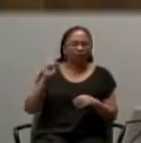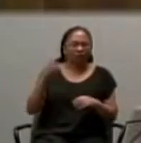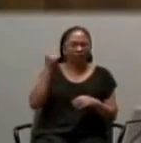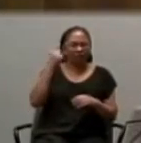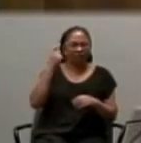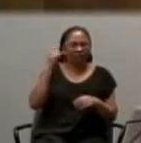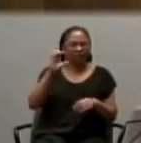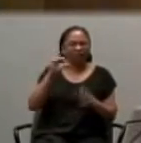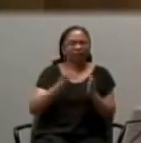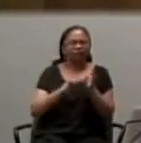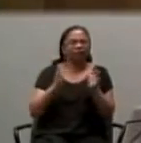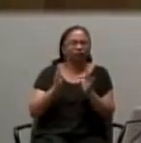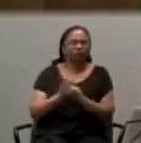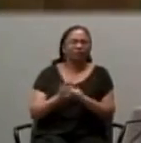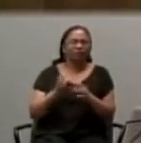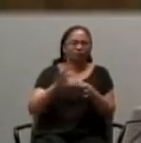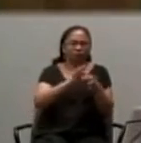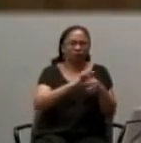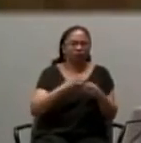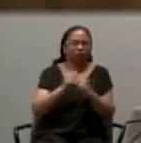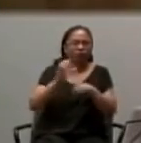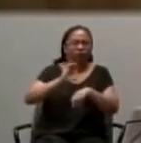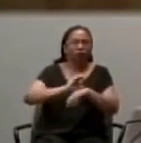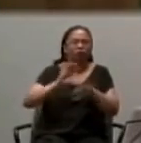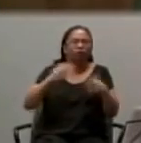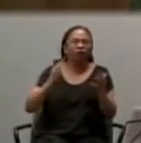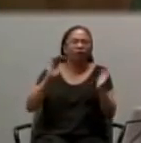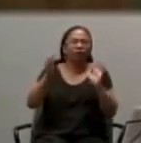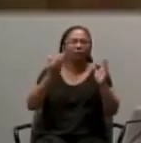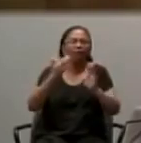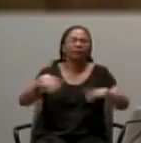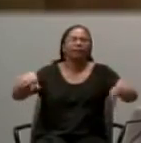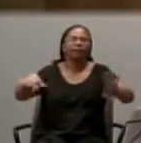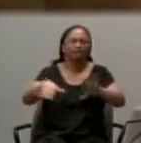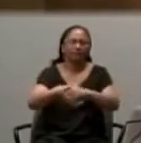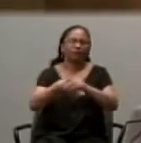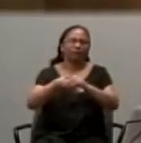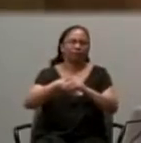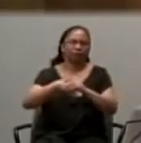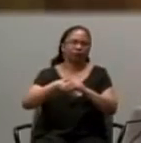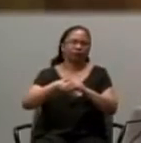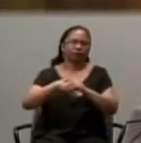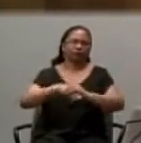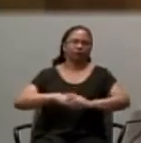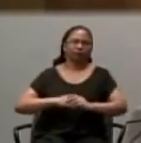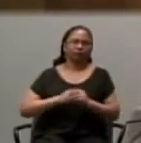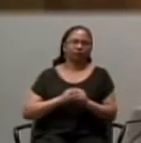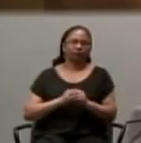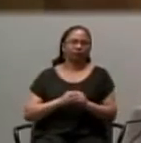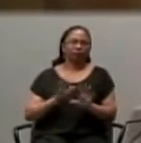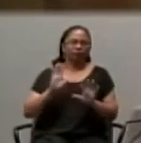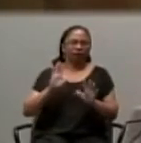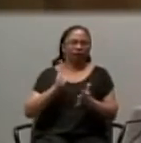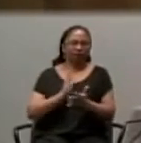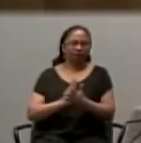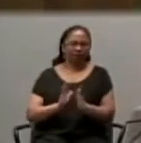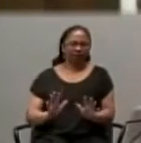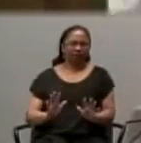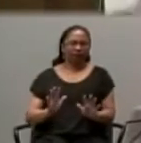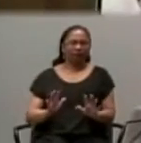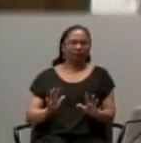that relationship as a marriage, a nuptial relationship. But let's put a pause on that for a moment.